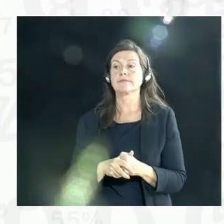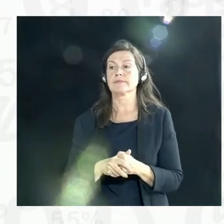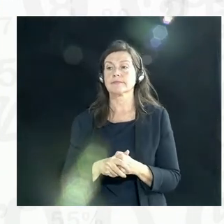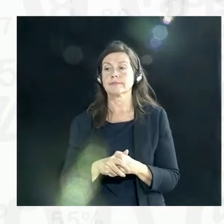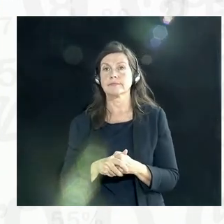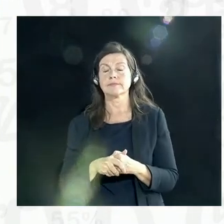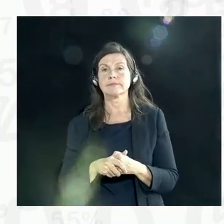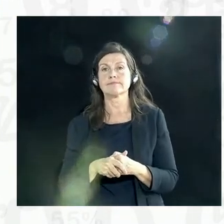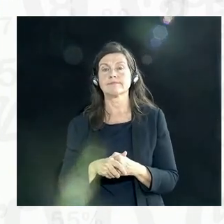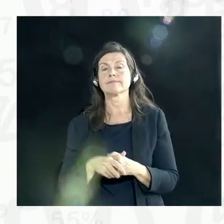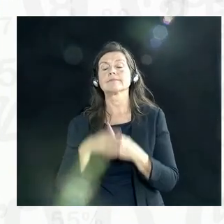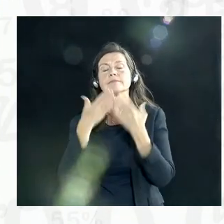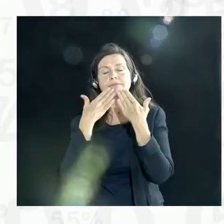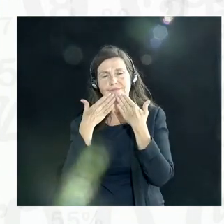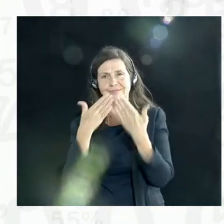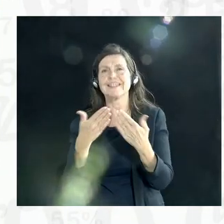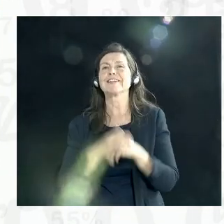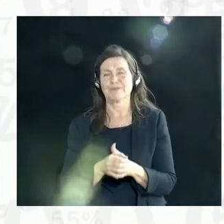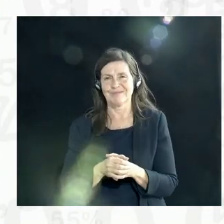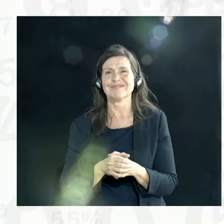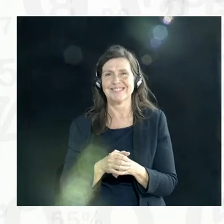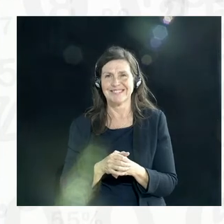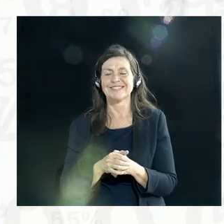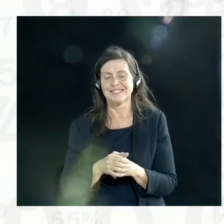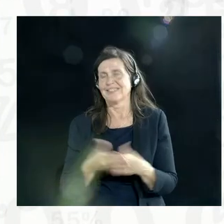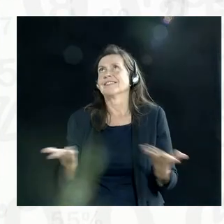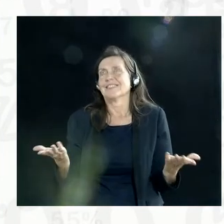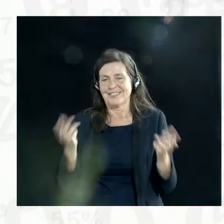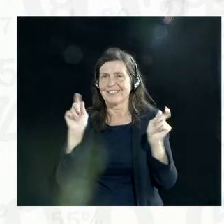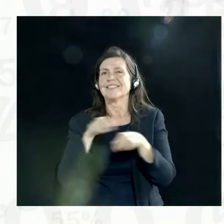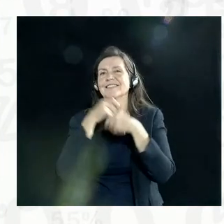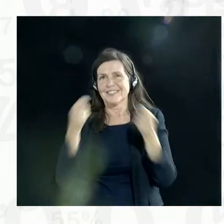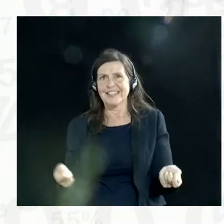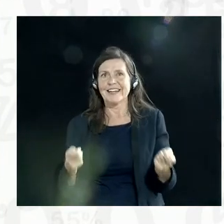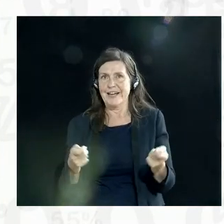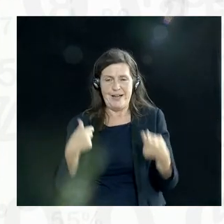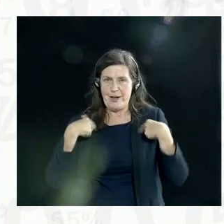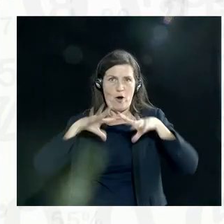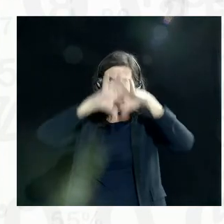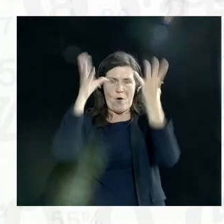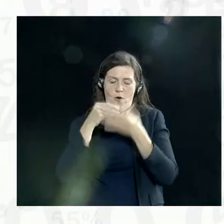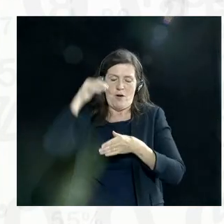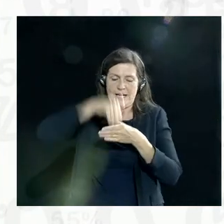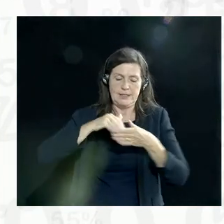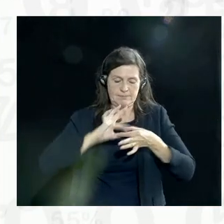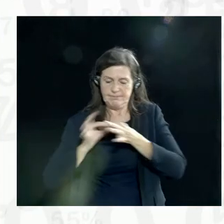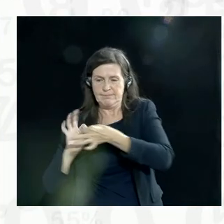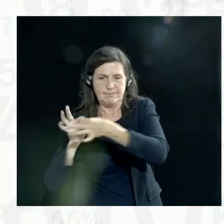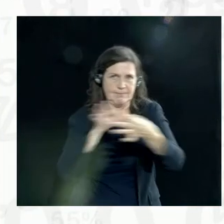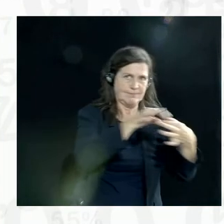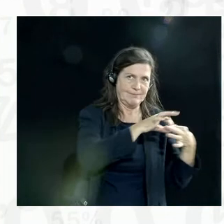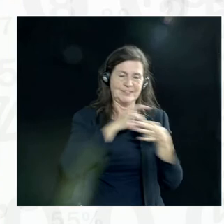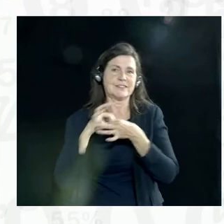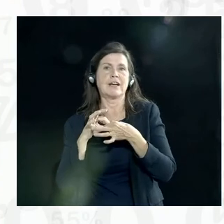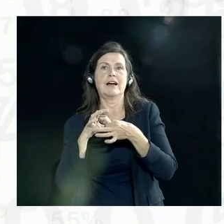Thank you so much. I think definitely they are all part of one chain, starting from the data steward, the data